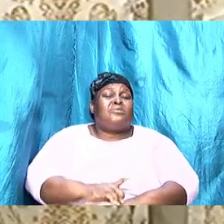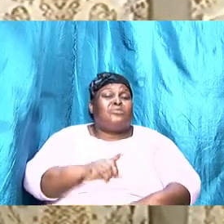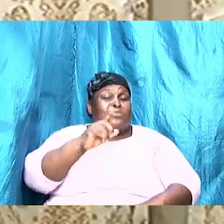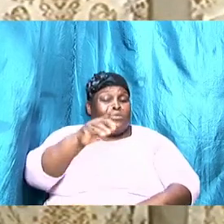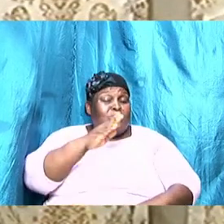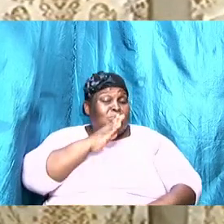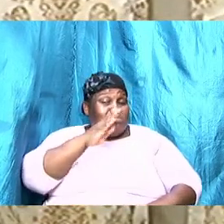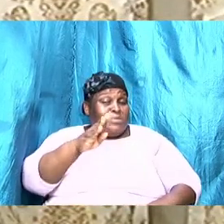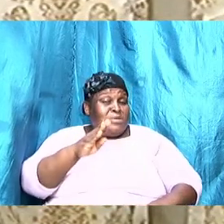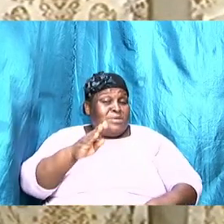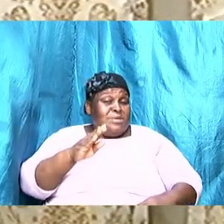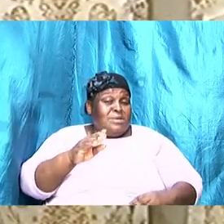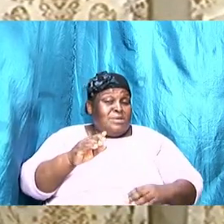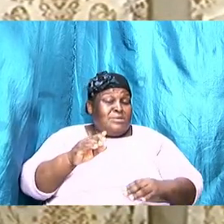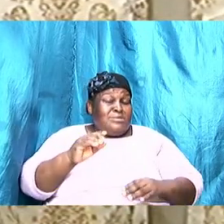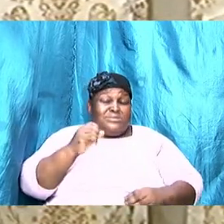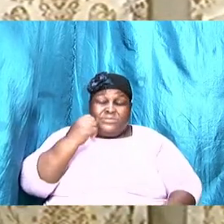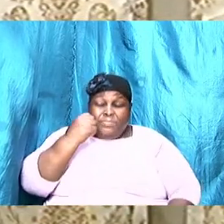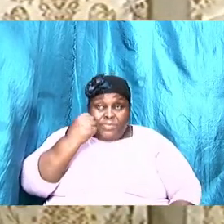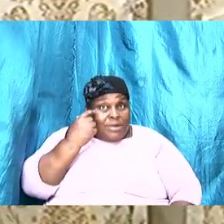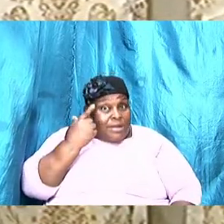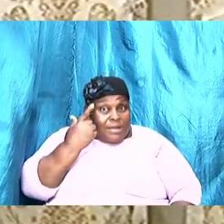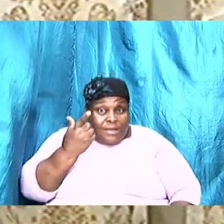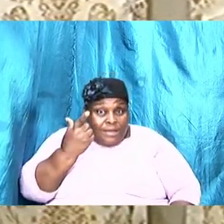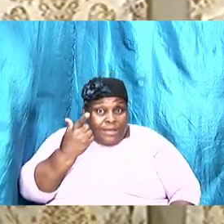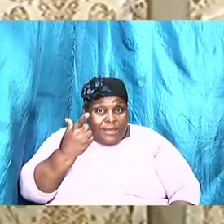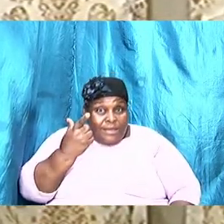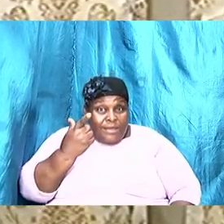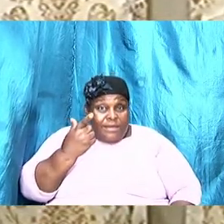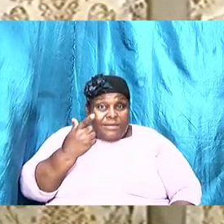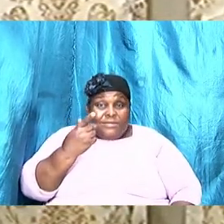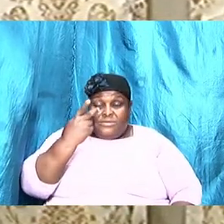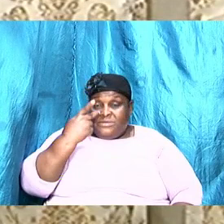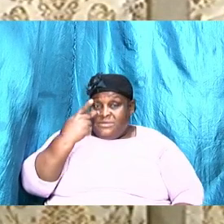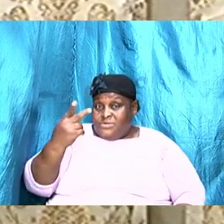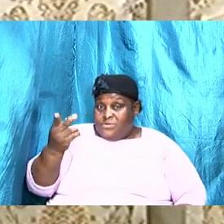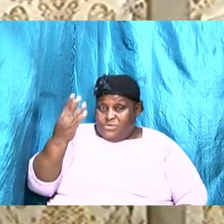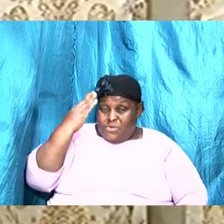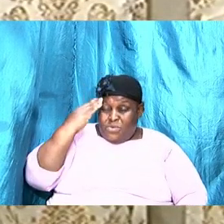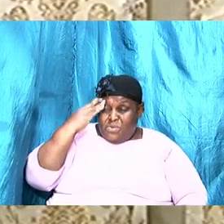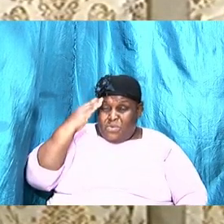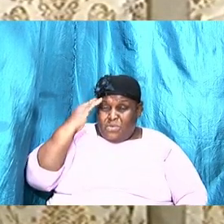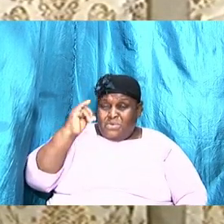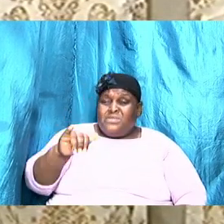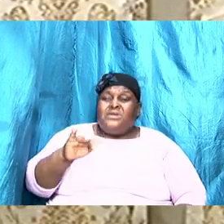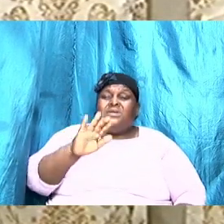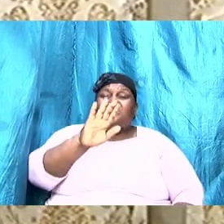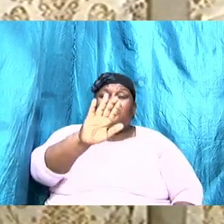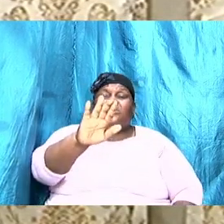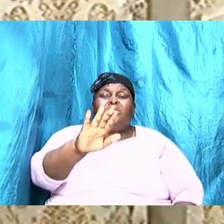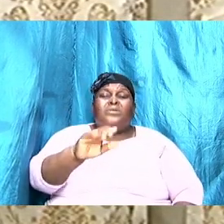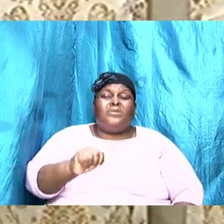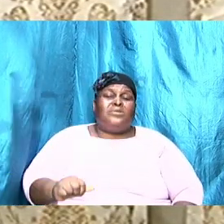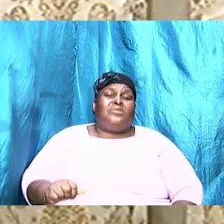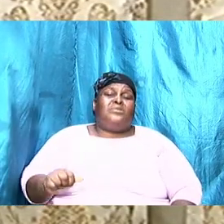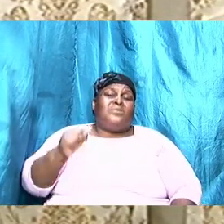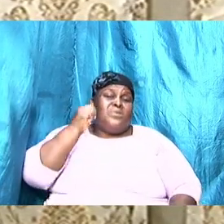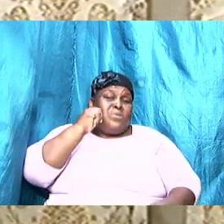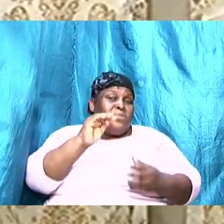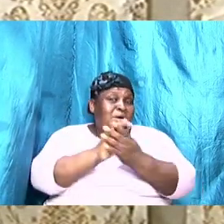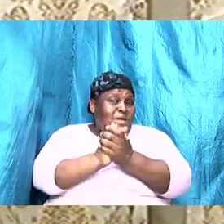of happiness and contentment, just moving to satisfy